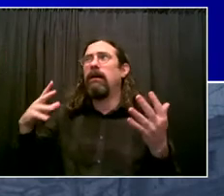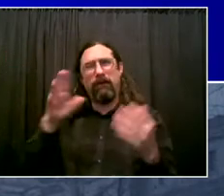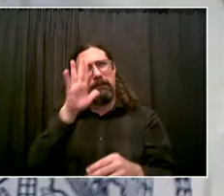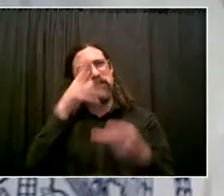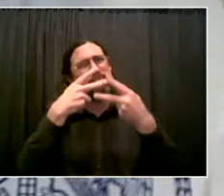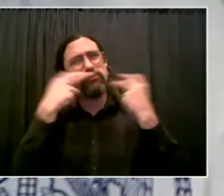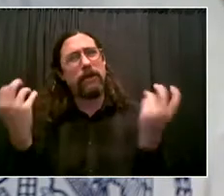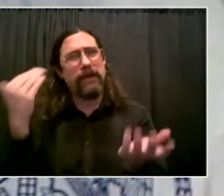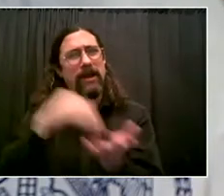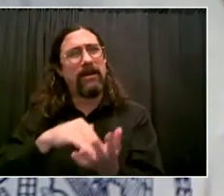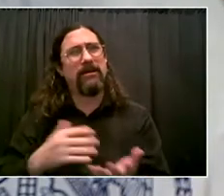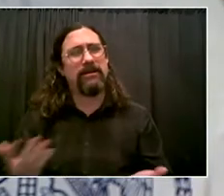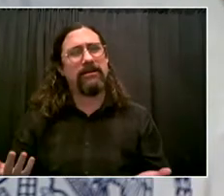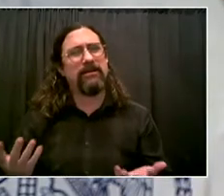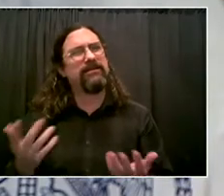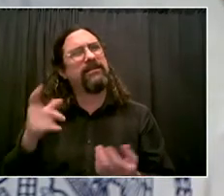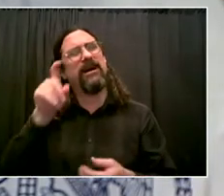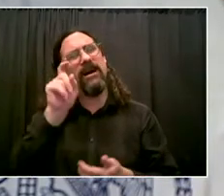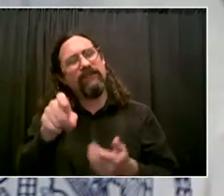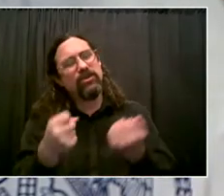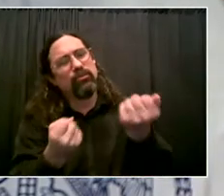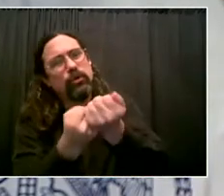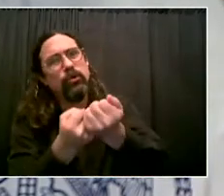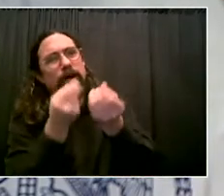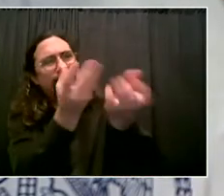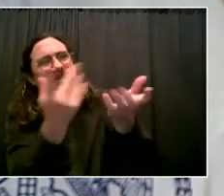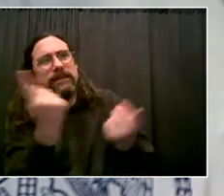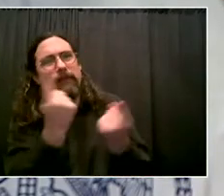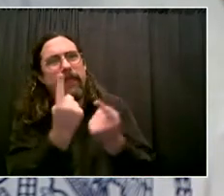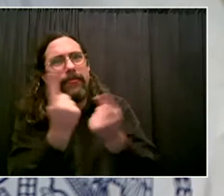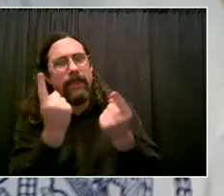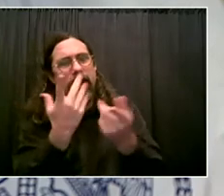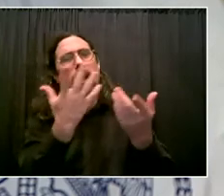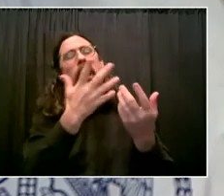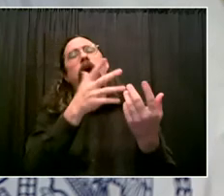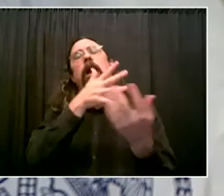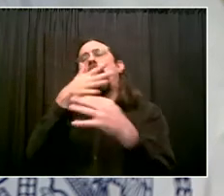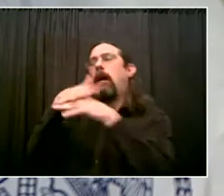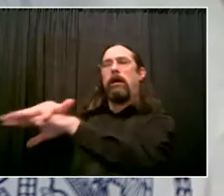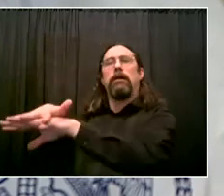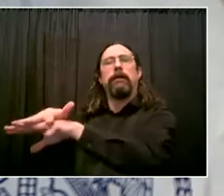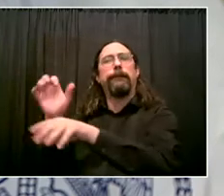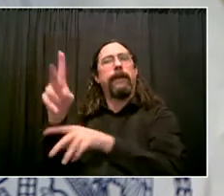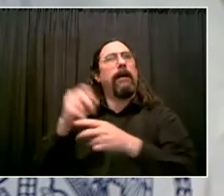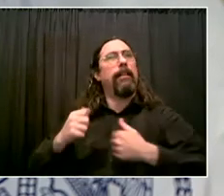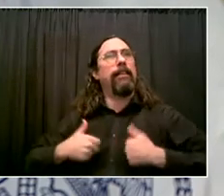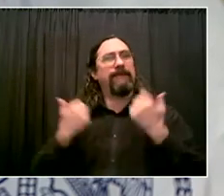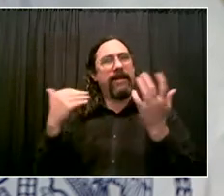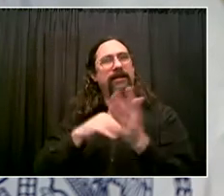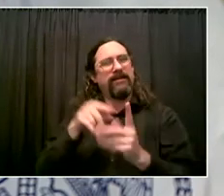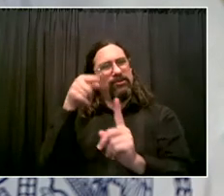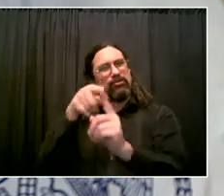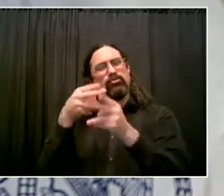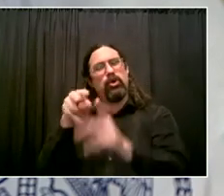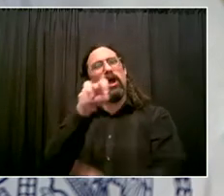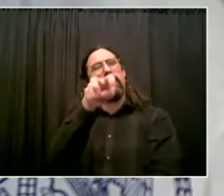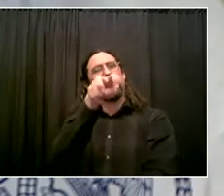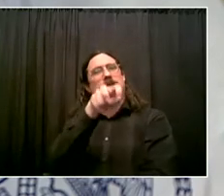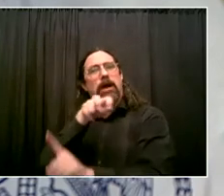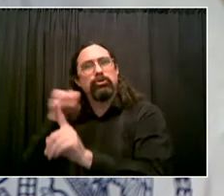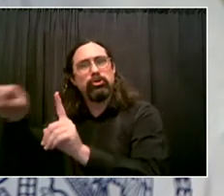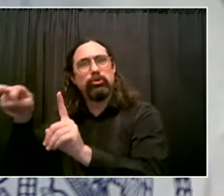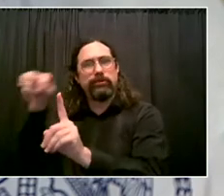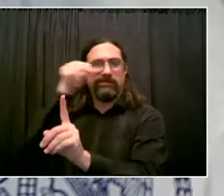the Assembly member who is carrying this bill. I want to thank her. I've known her for a long time. She fights so hard for her community. She's from her